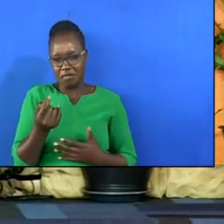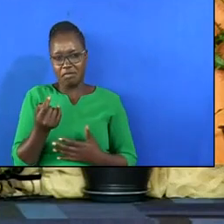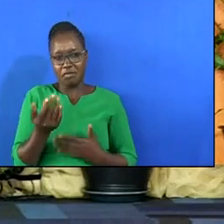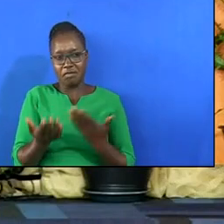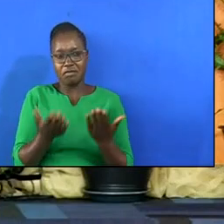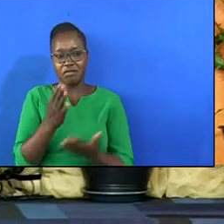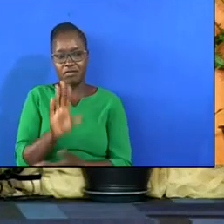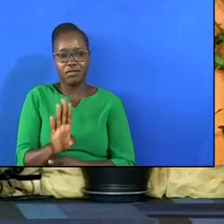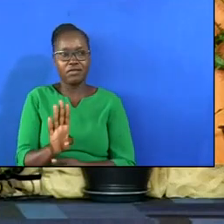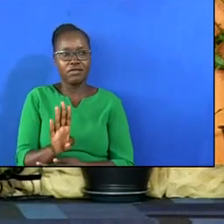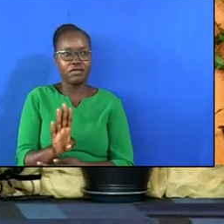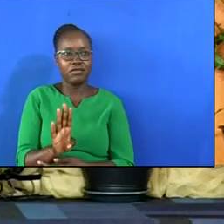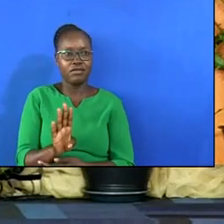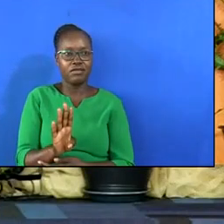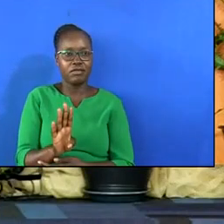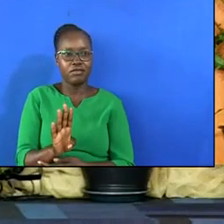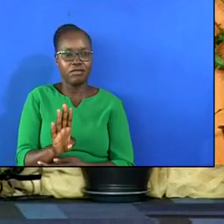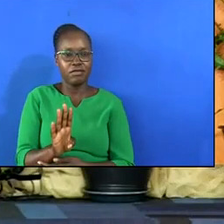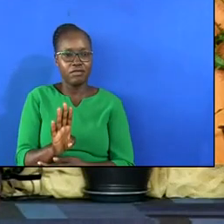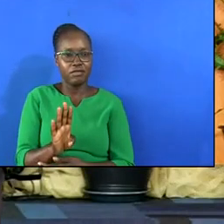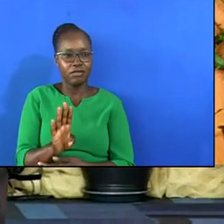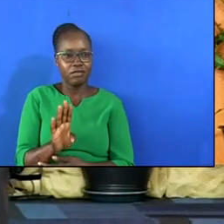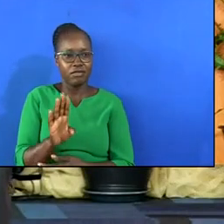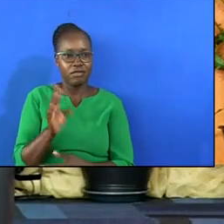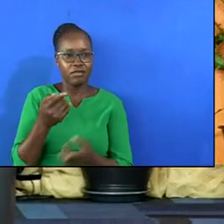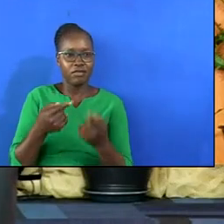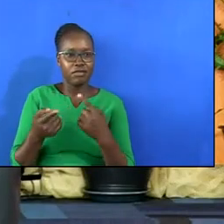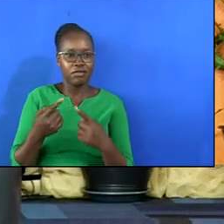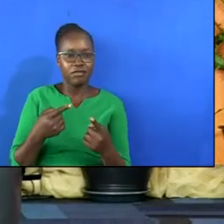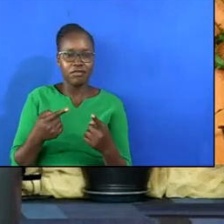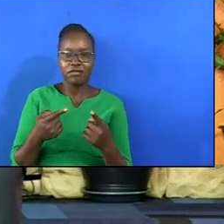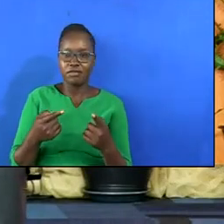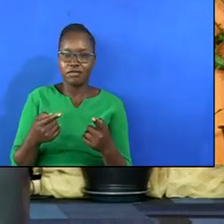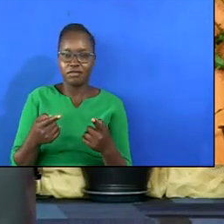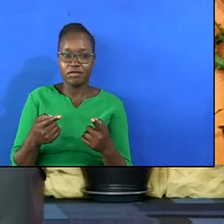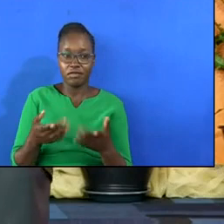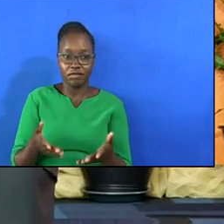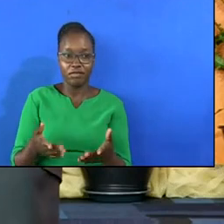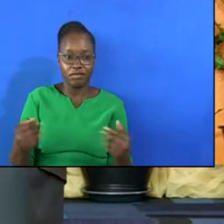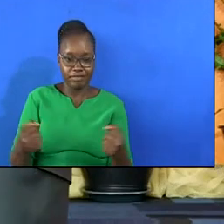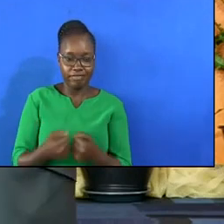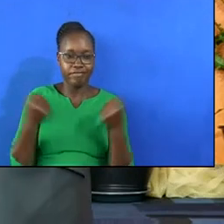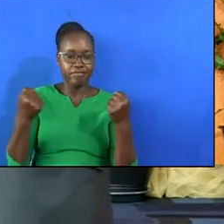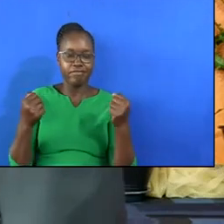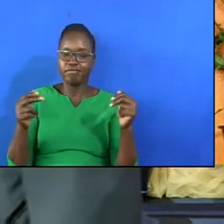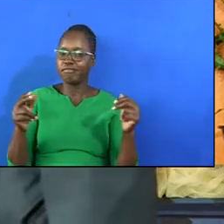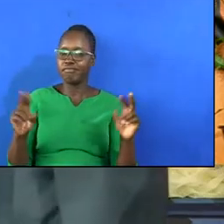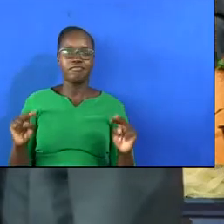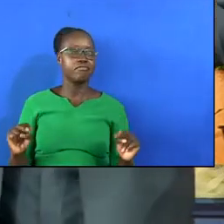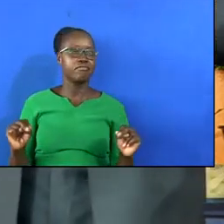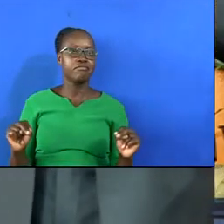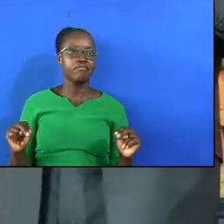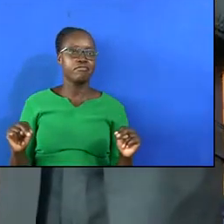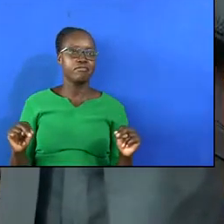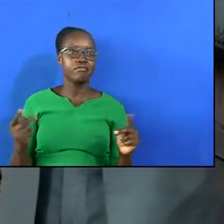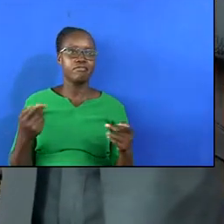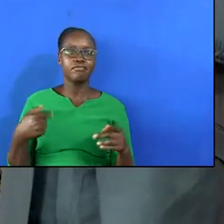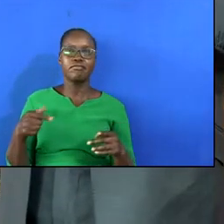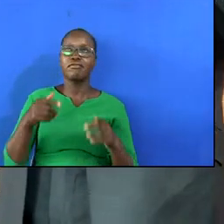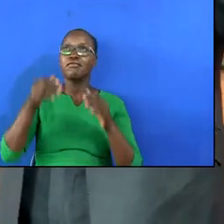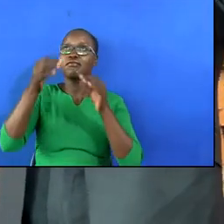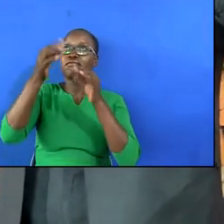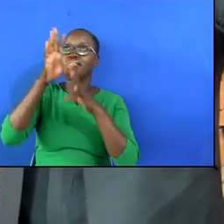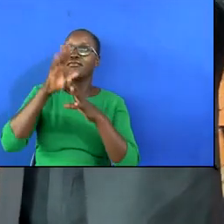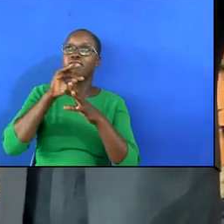may be that came into existence by accident our God